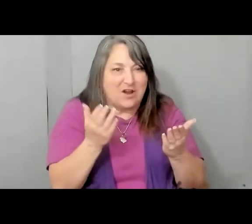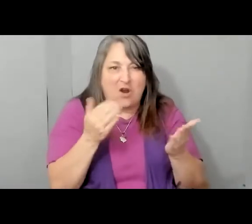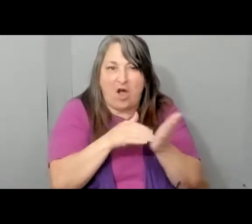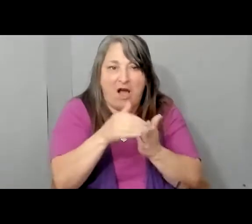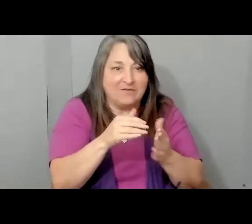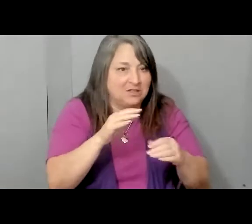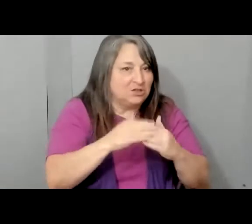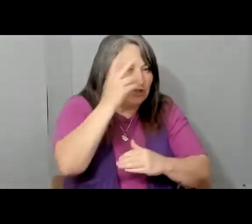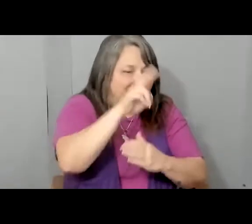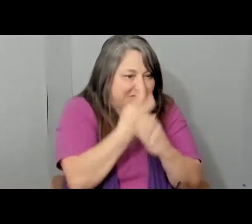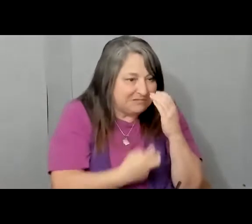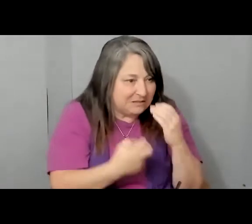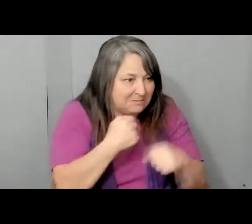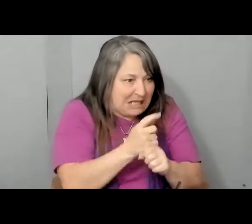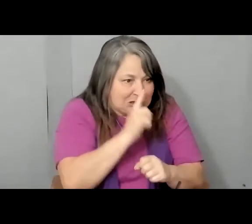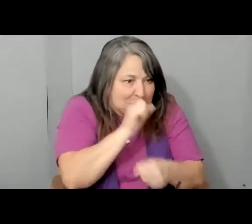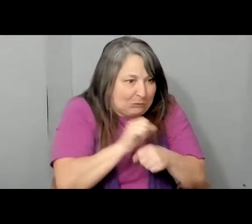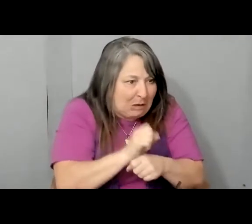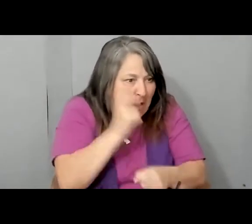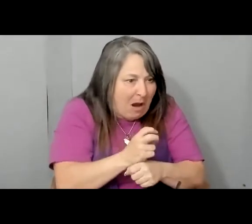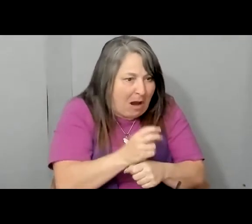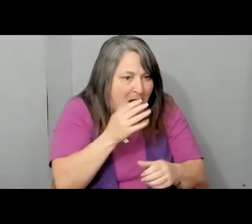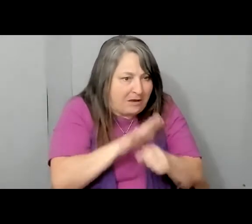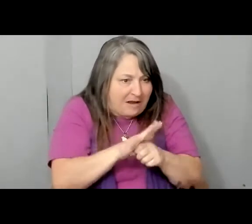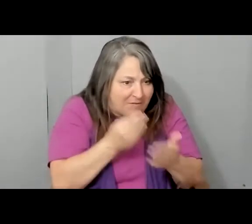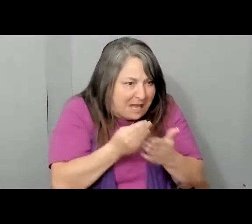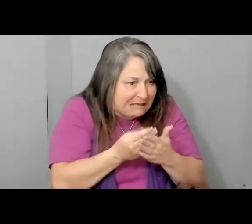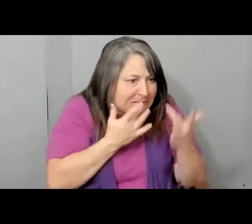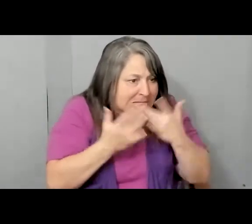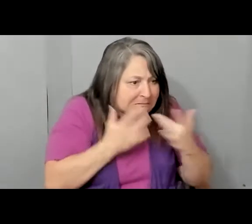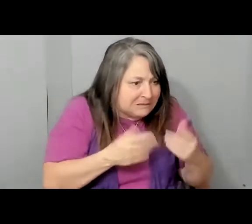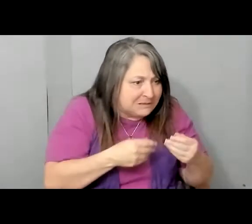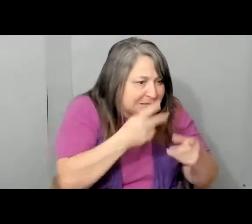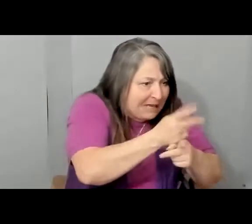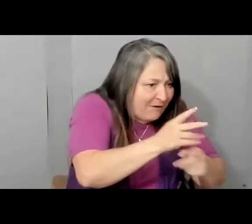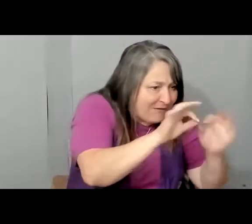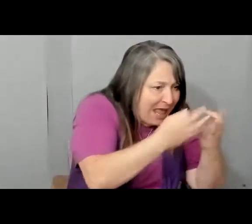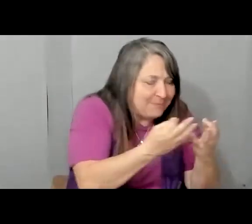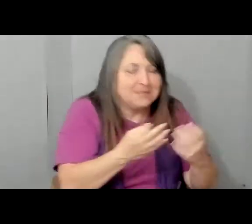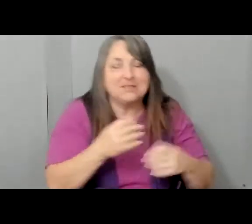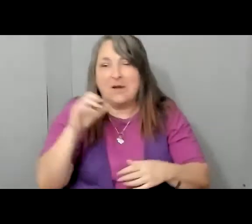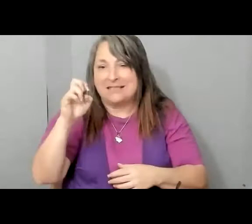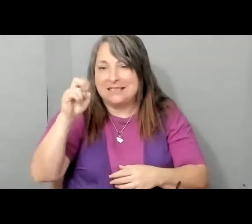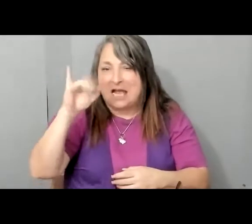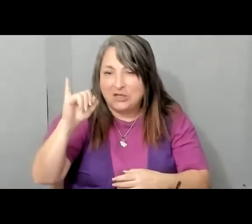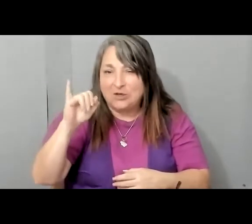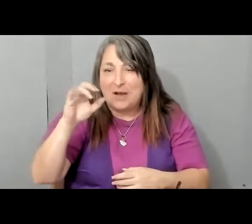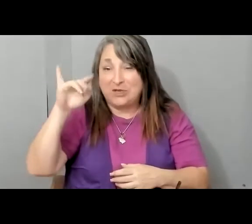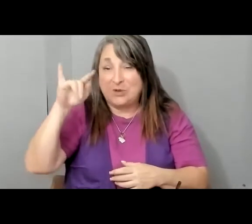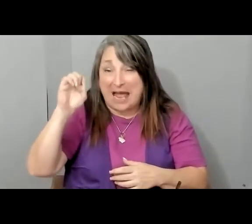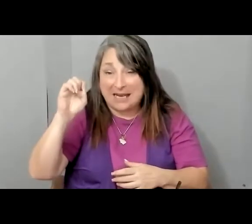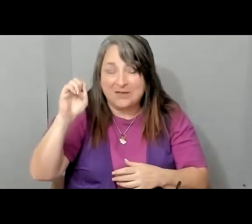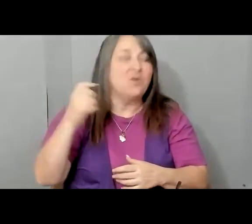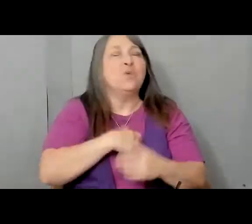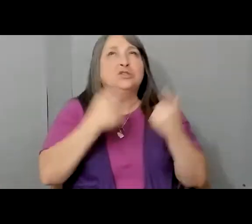in making sure that they can provide for their families. Therefore, unions like SEIU and Unite Here, we're trying to do our